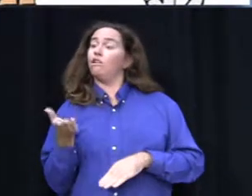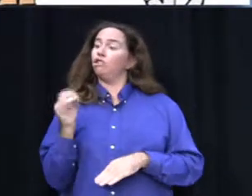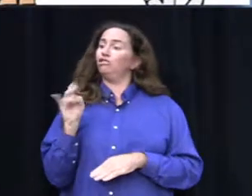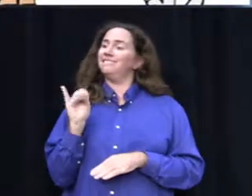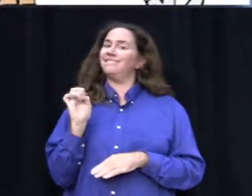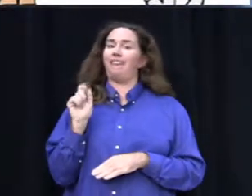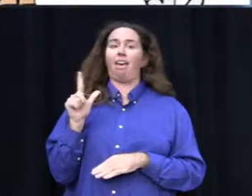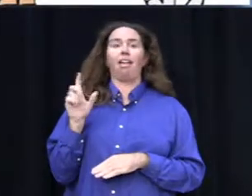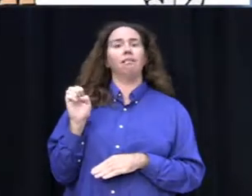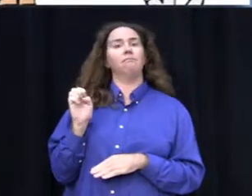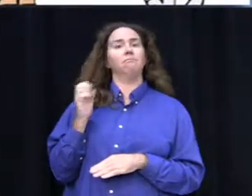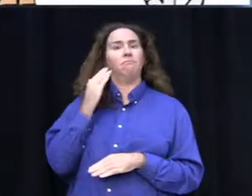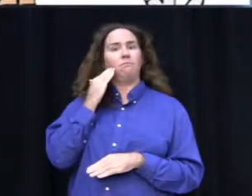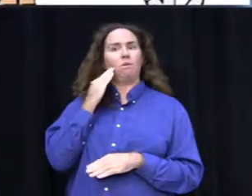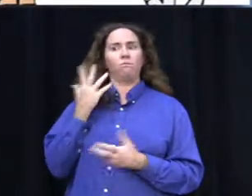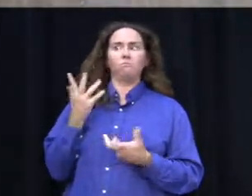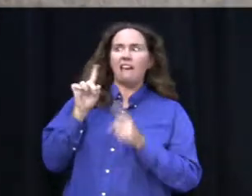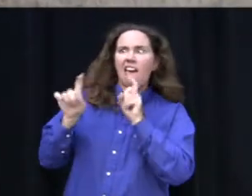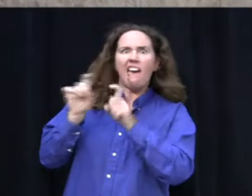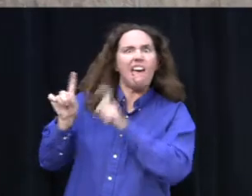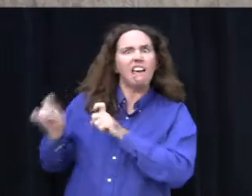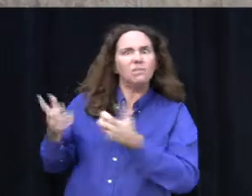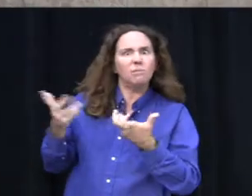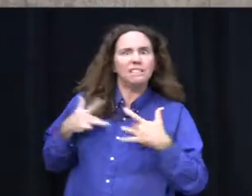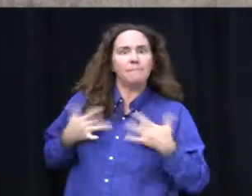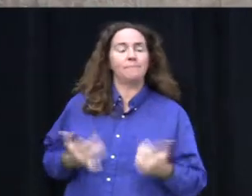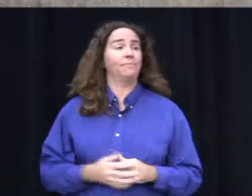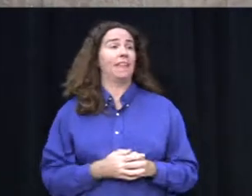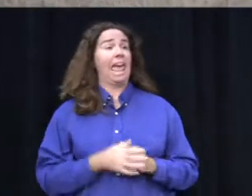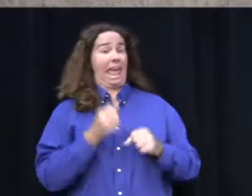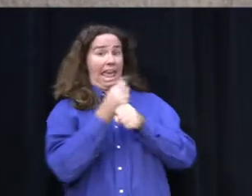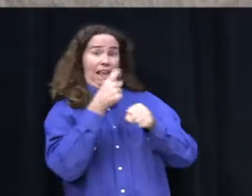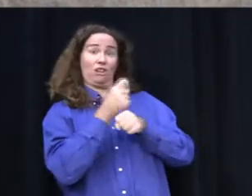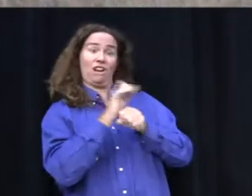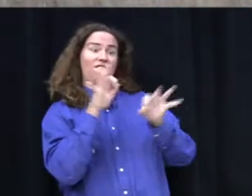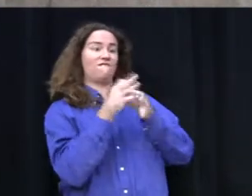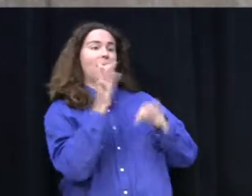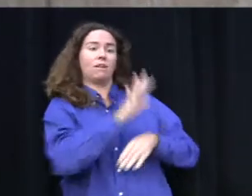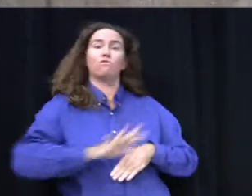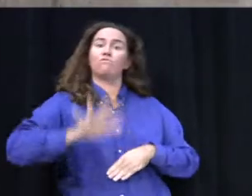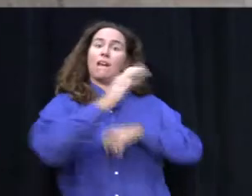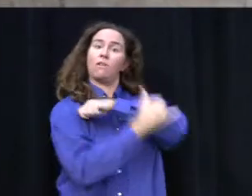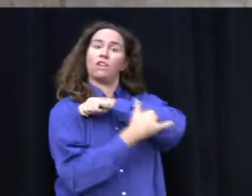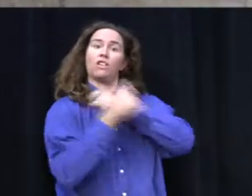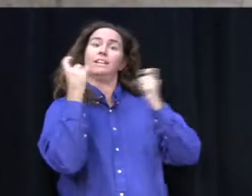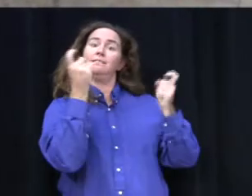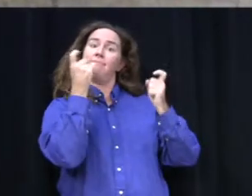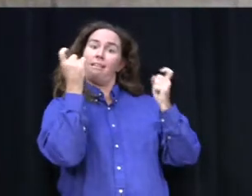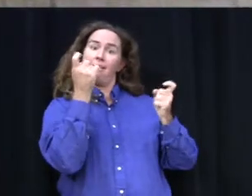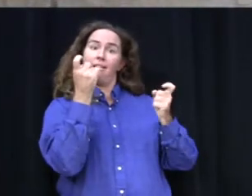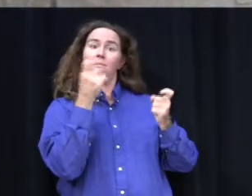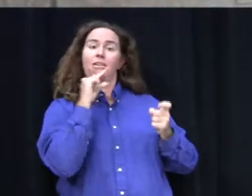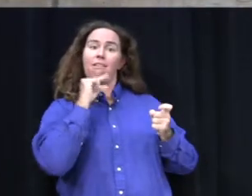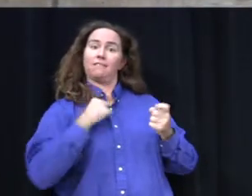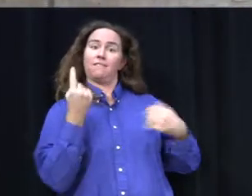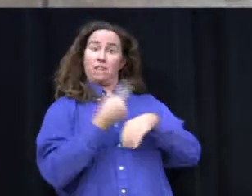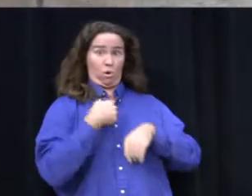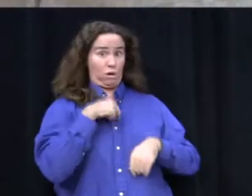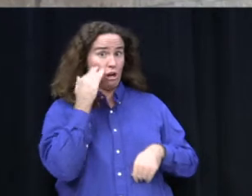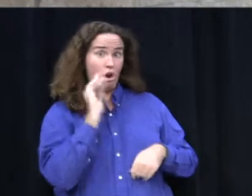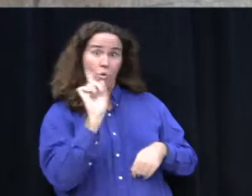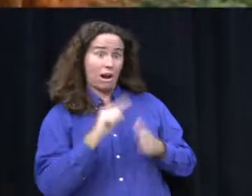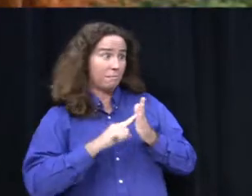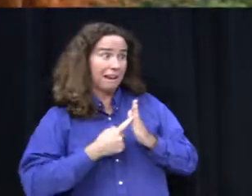out what students and staff were thankful for. Every year, families across the country celebrate Thanksgiving Day, but do we know where it